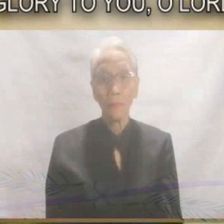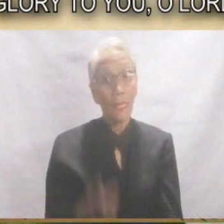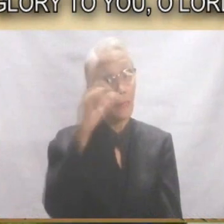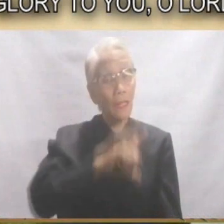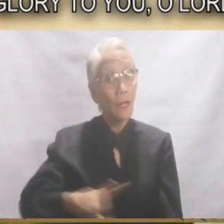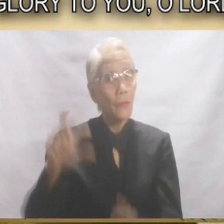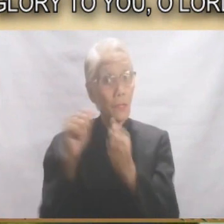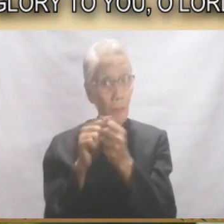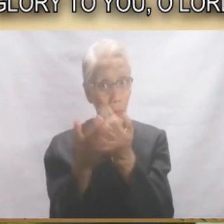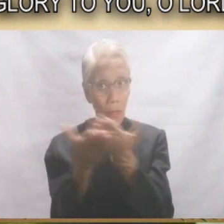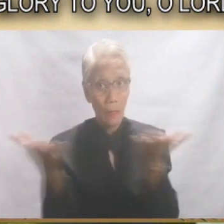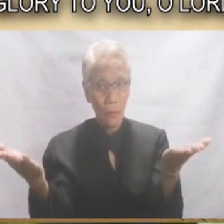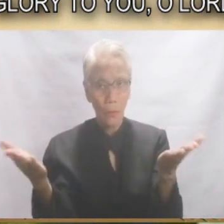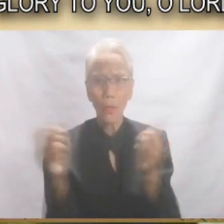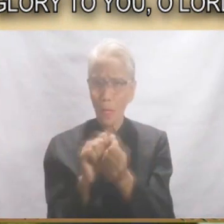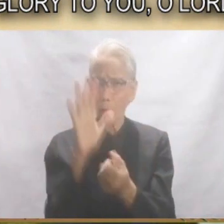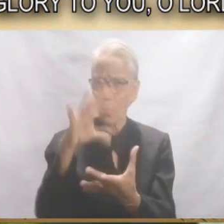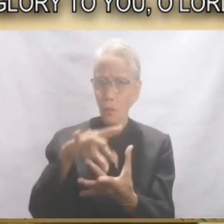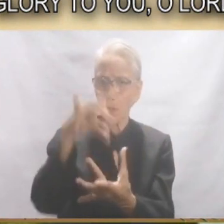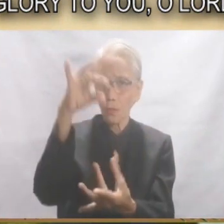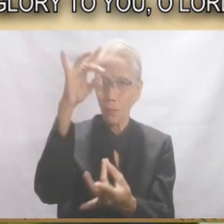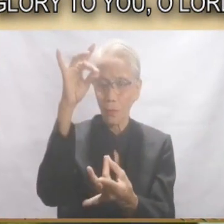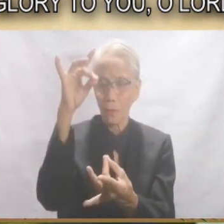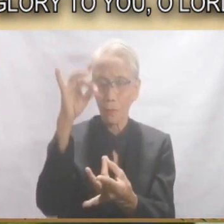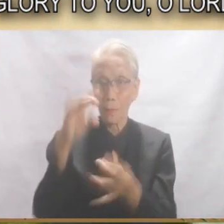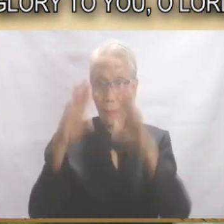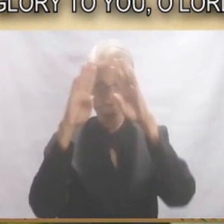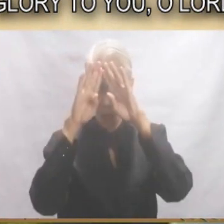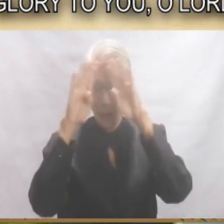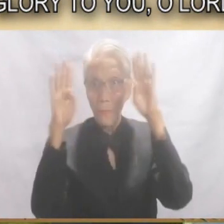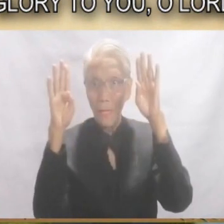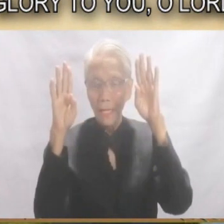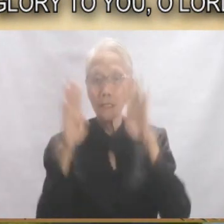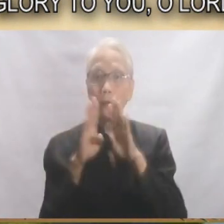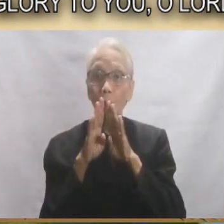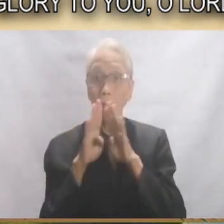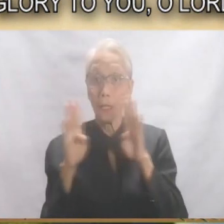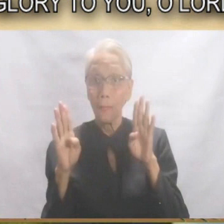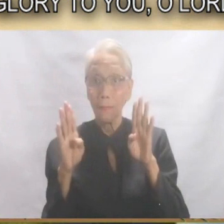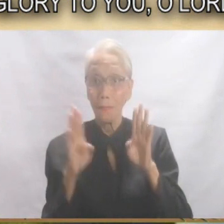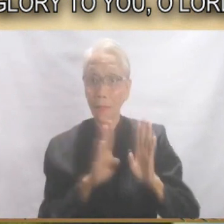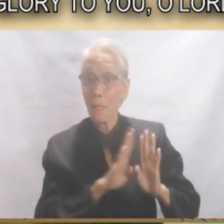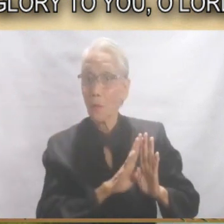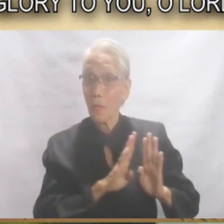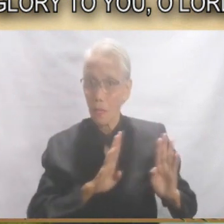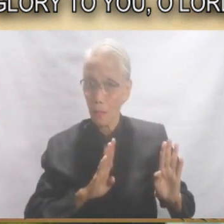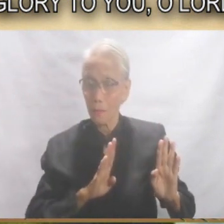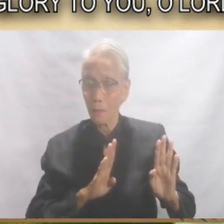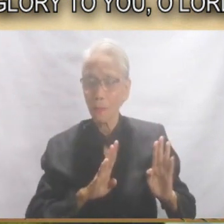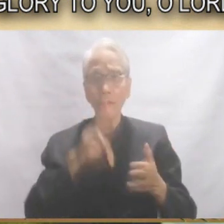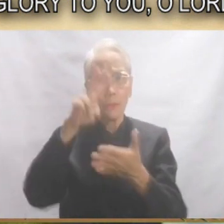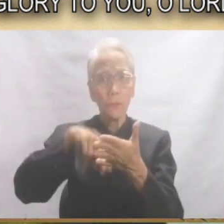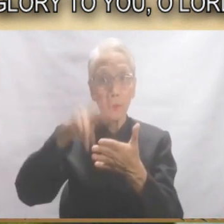The Lord be with you. And with your spirit. Let us open our minds, open our lips, and our